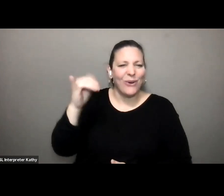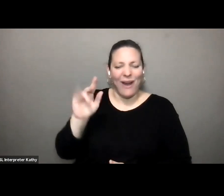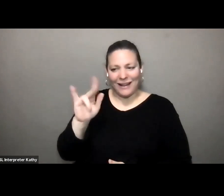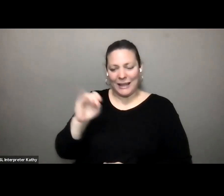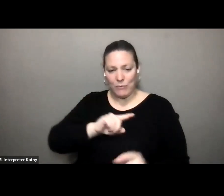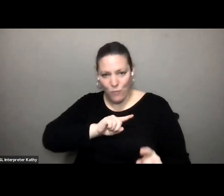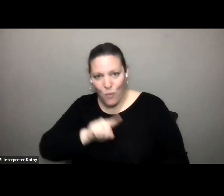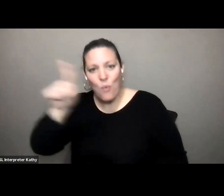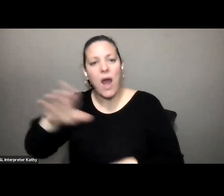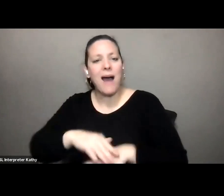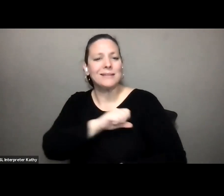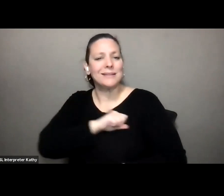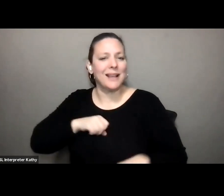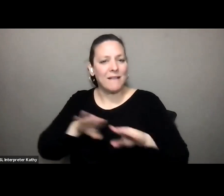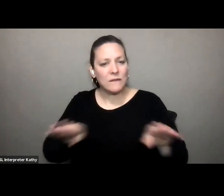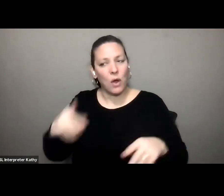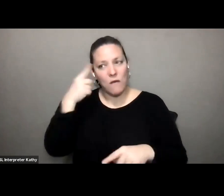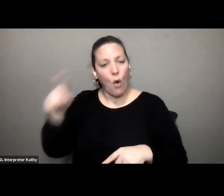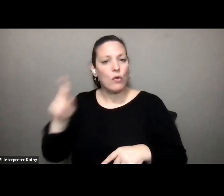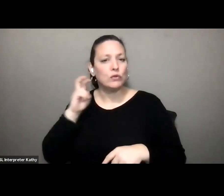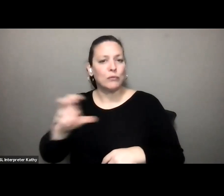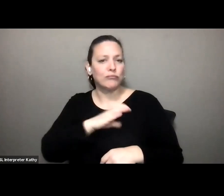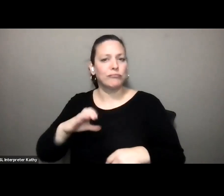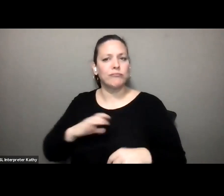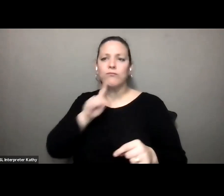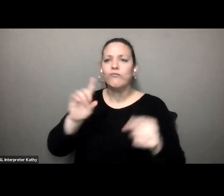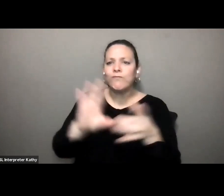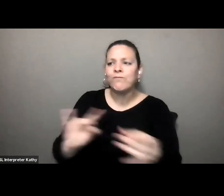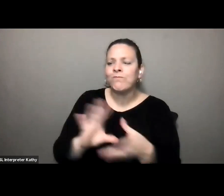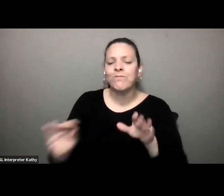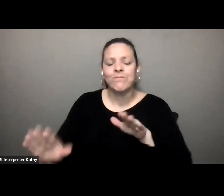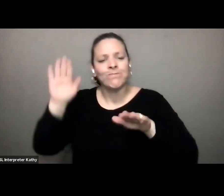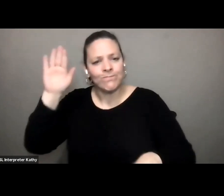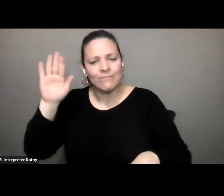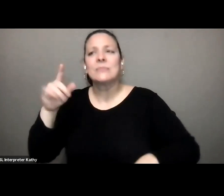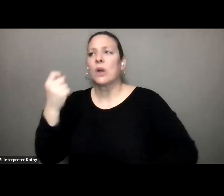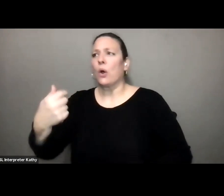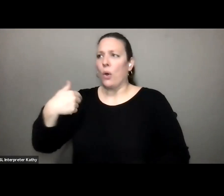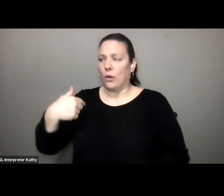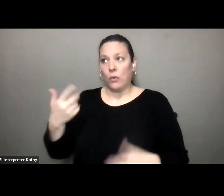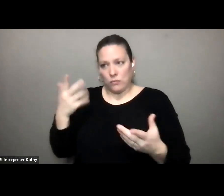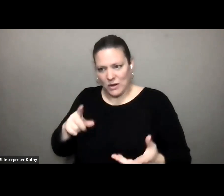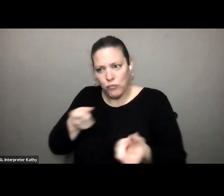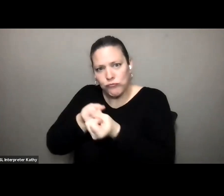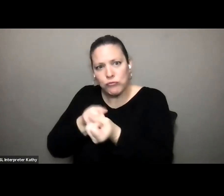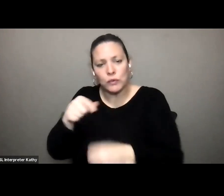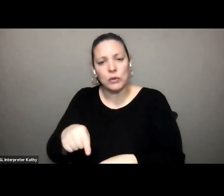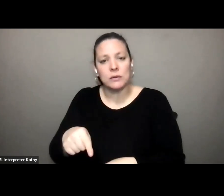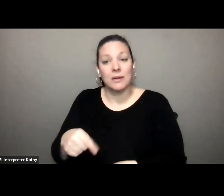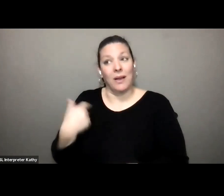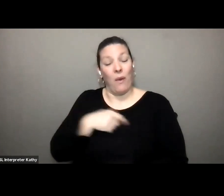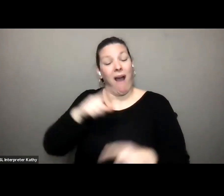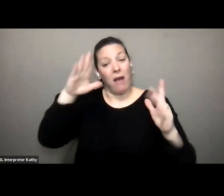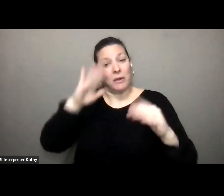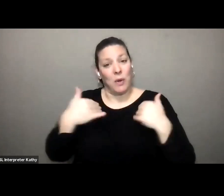to the senate floor to the transportation committee and we are expecting to have the support of senate and moving